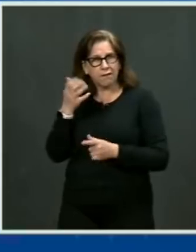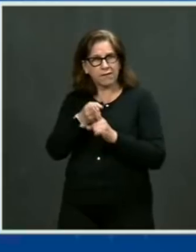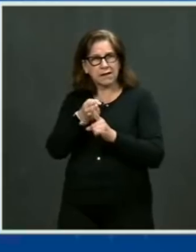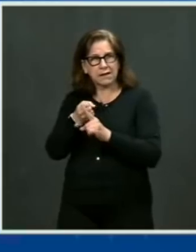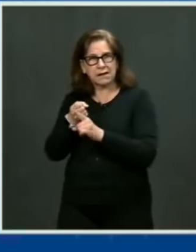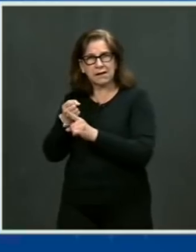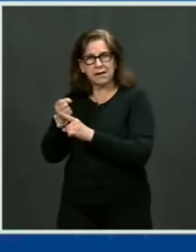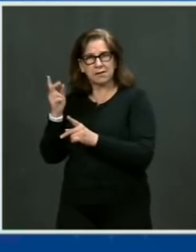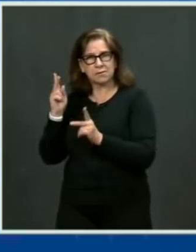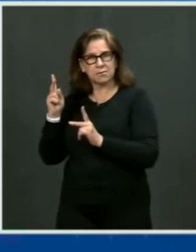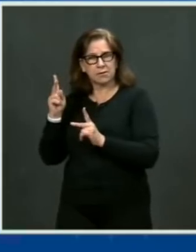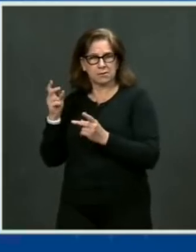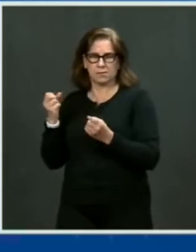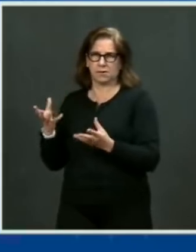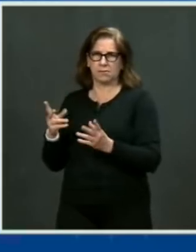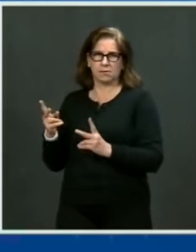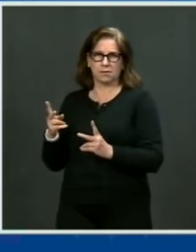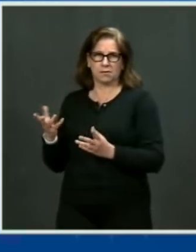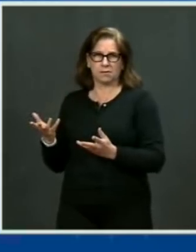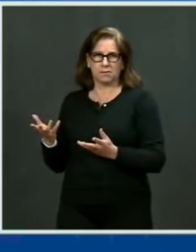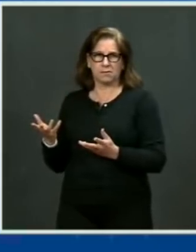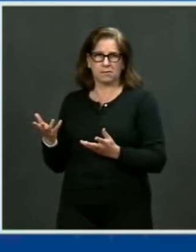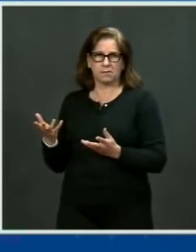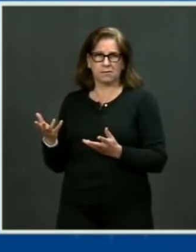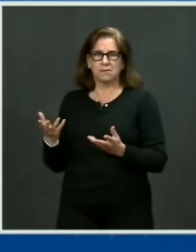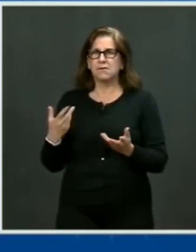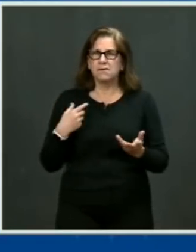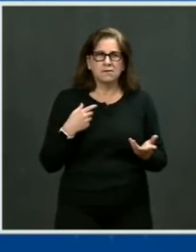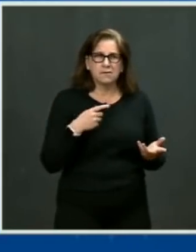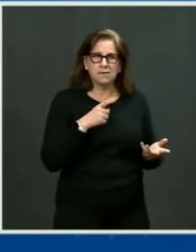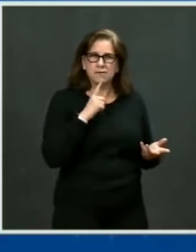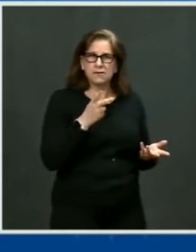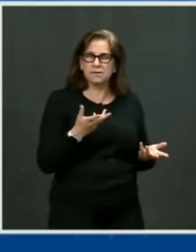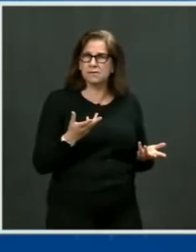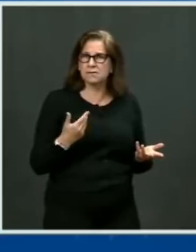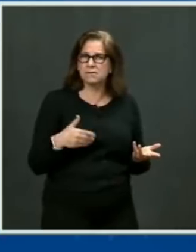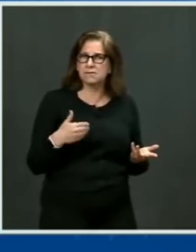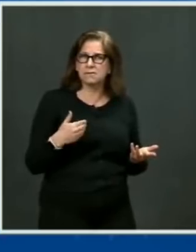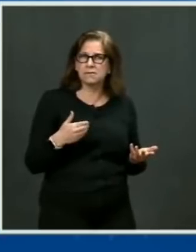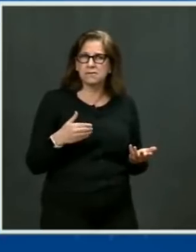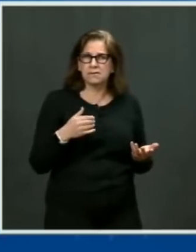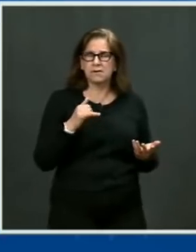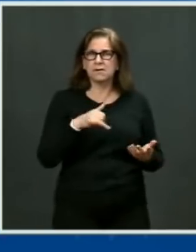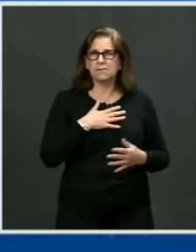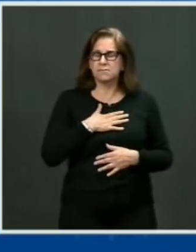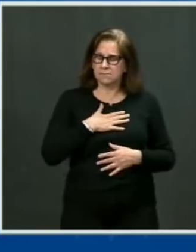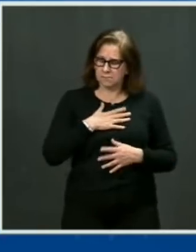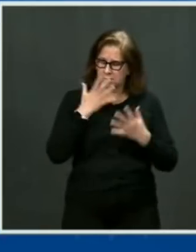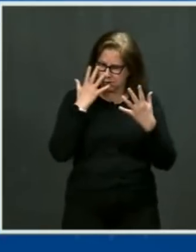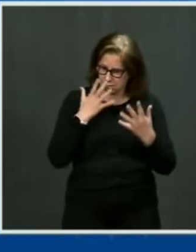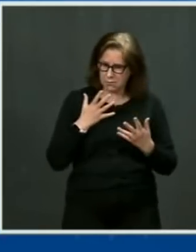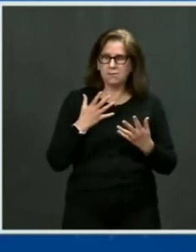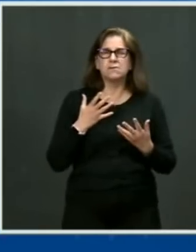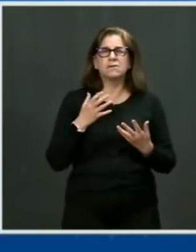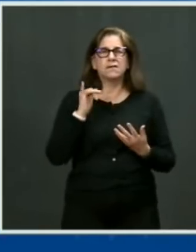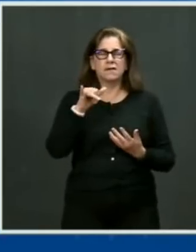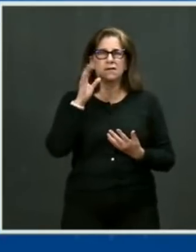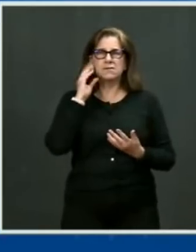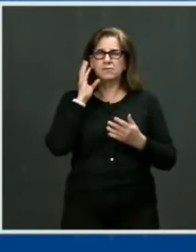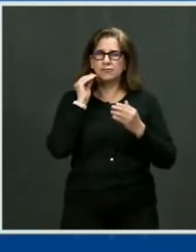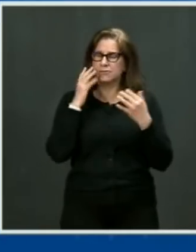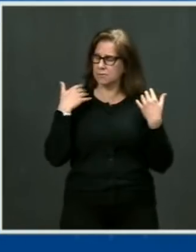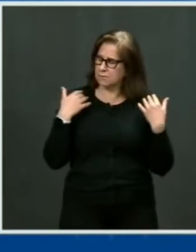of the people sitting here today know that well, unfortunately. You know, they know what it's like